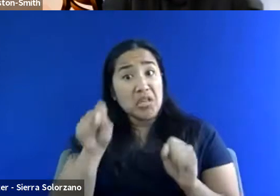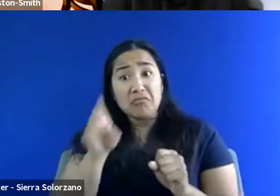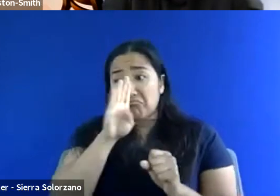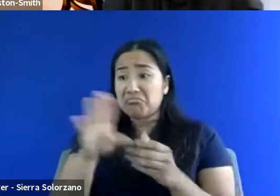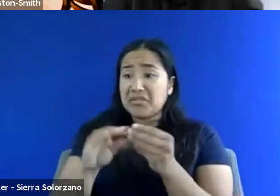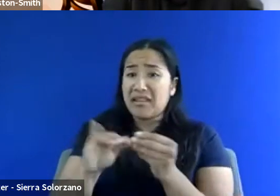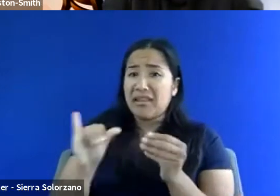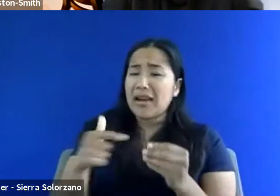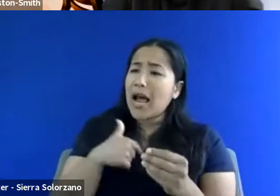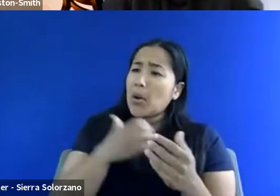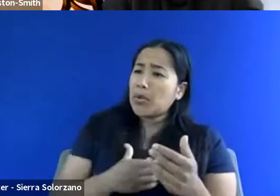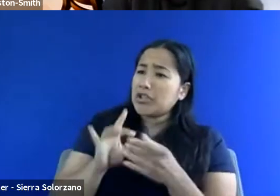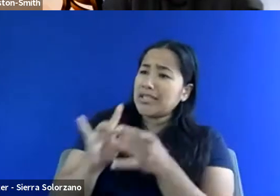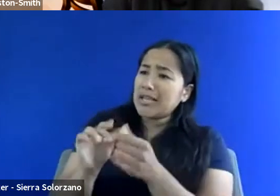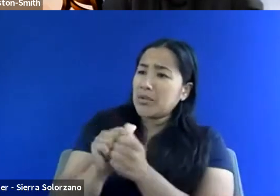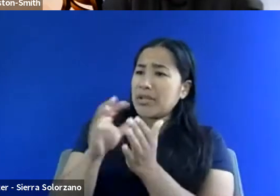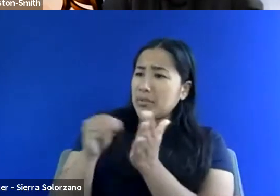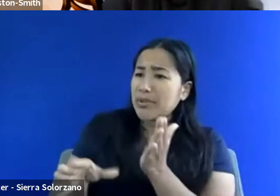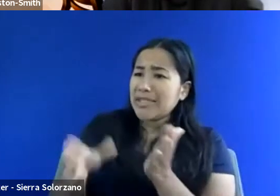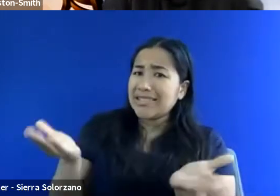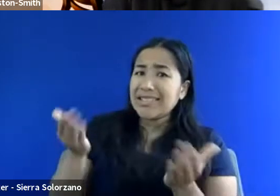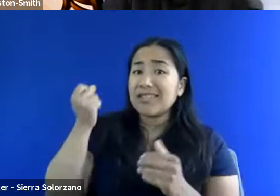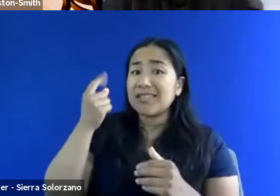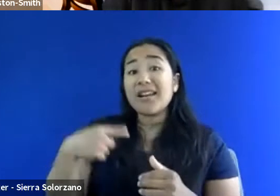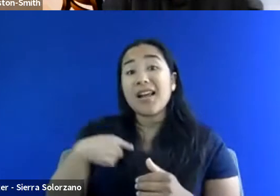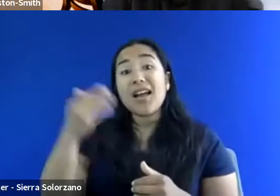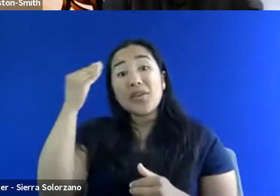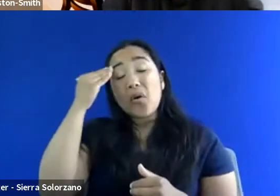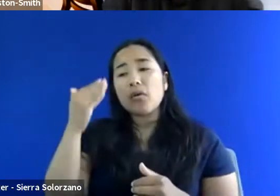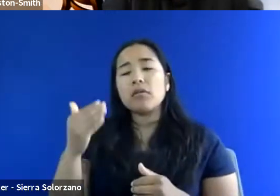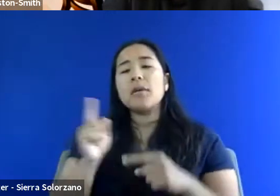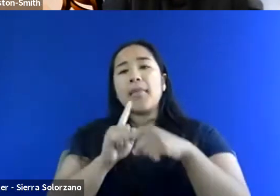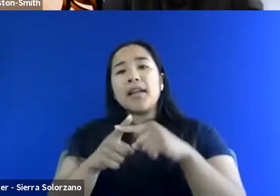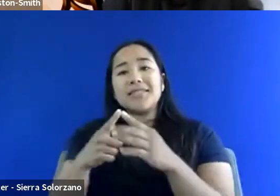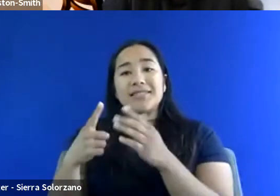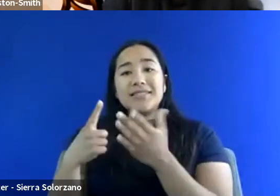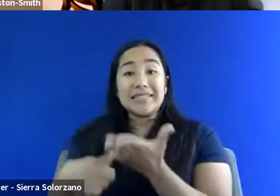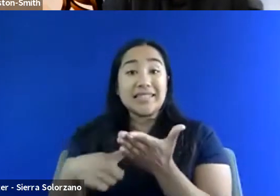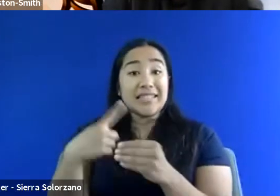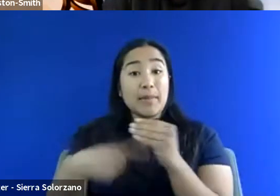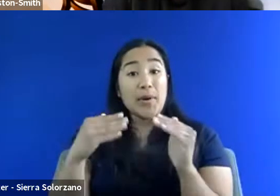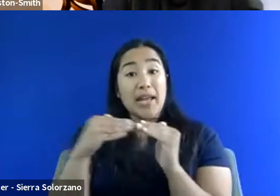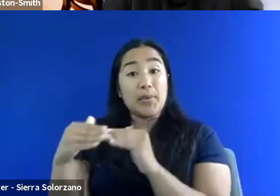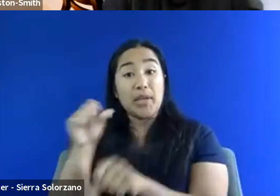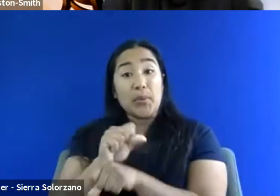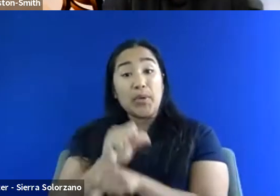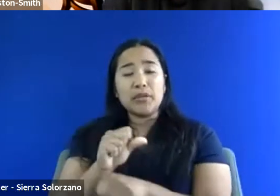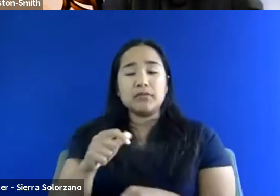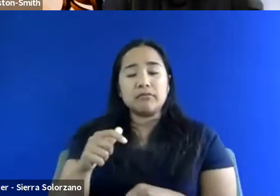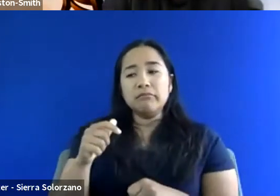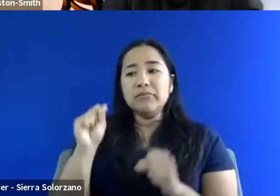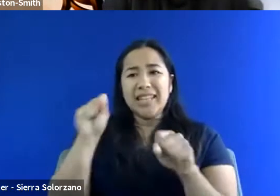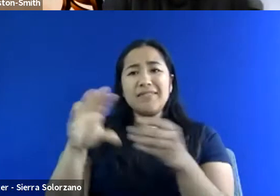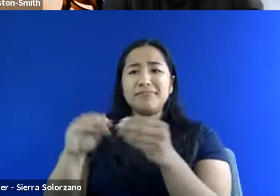of my students here, but I know that like, especially as we go through, like talking about equity work, I may that, I know that like,